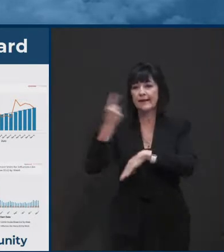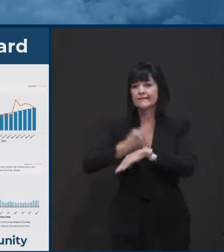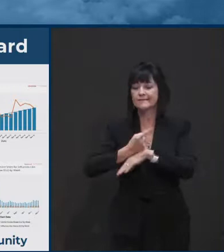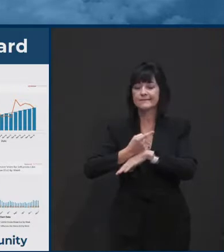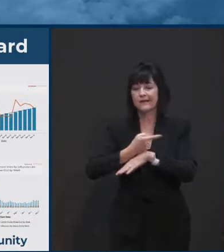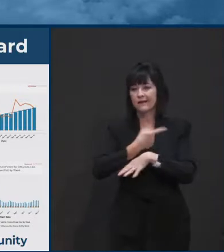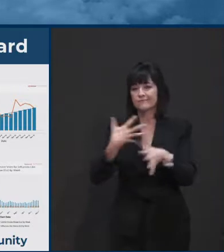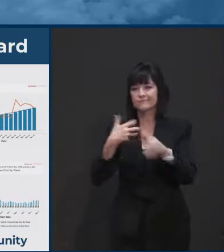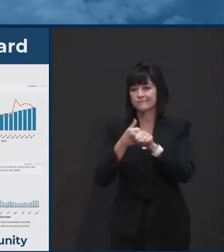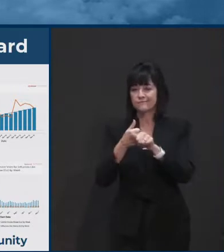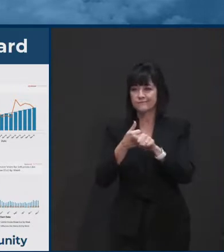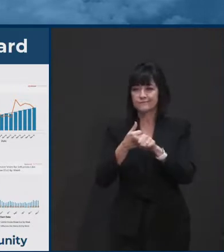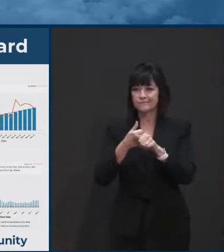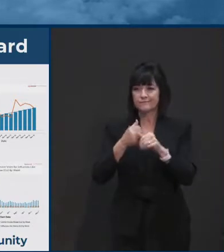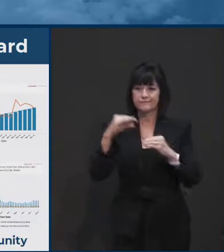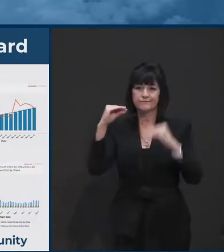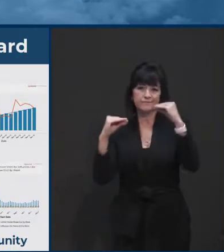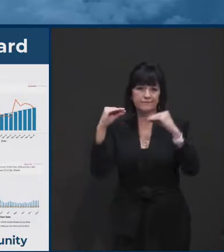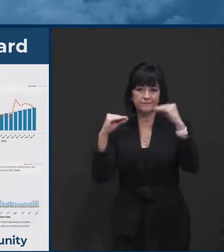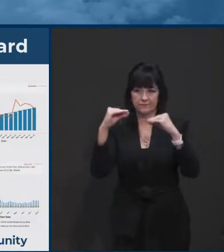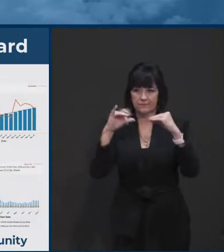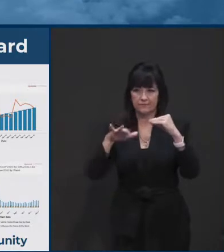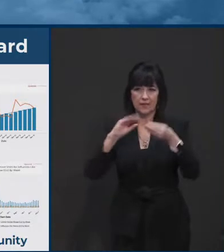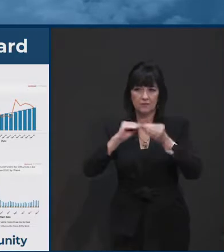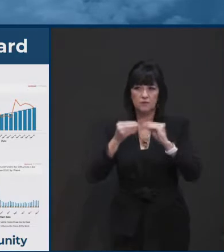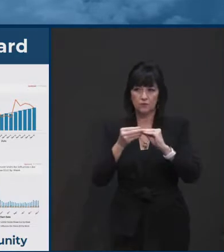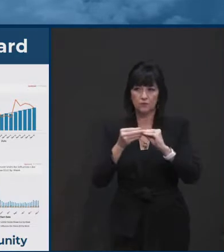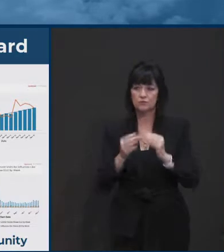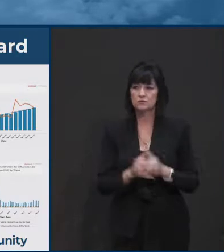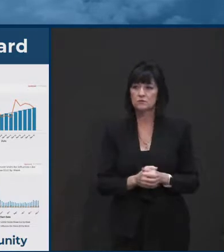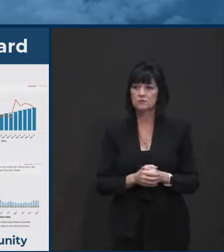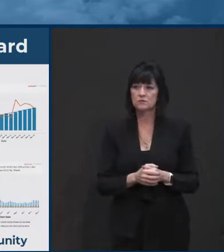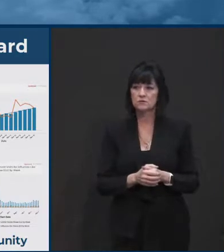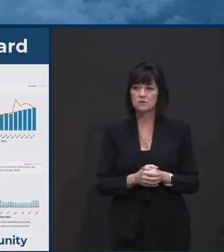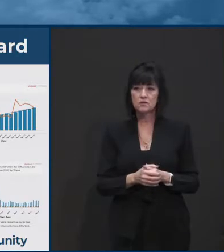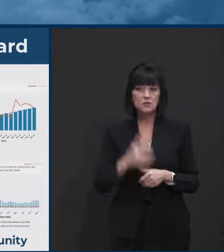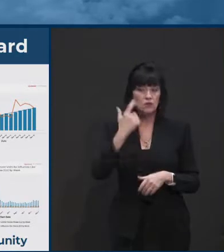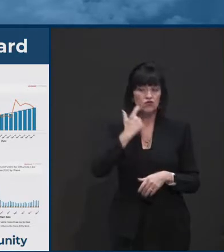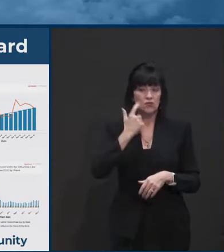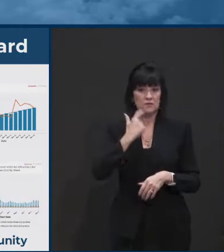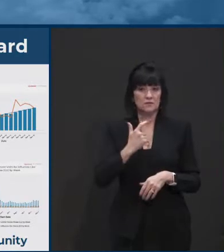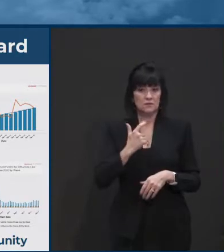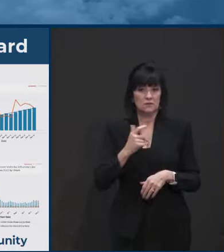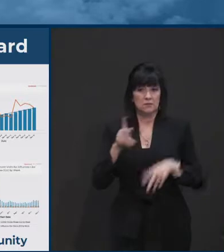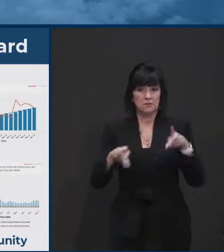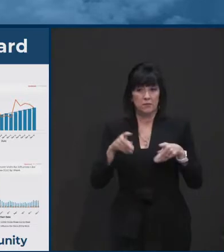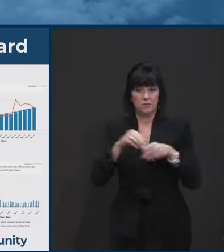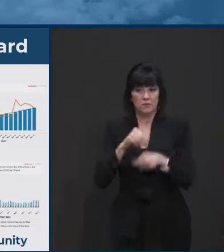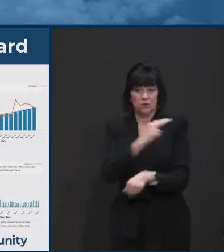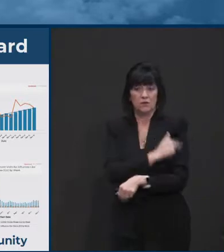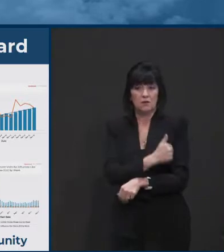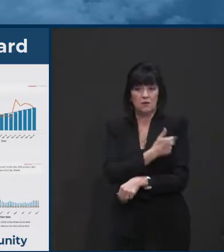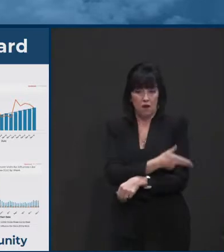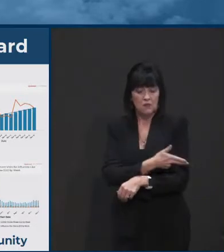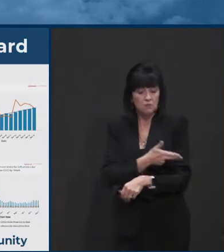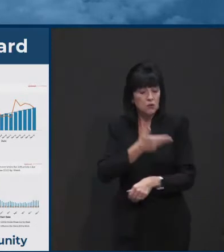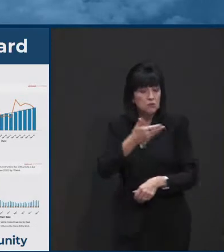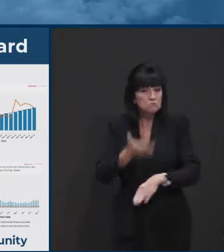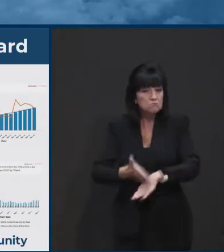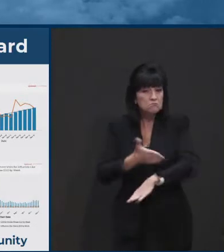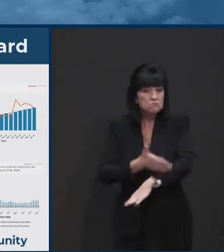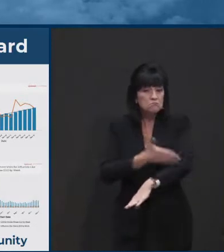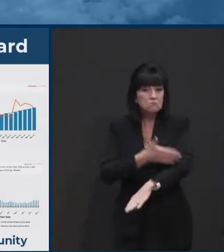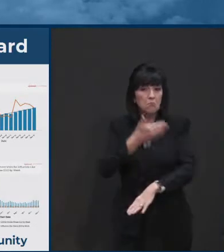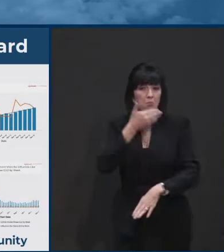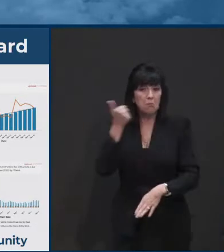153 there. New hospitalizations looks better. It's going down. That should